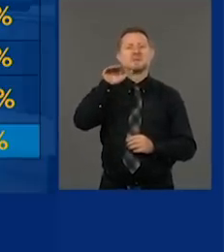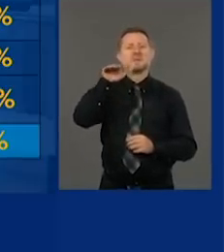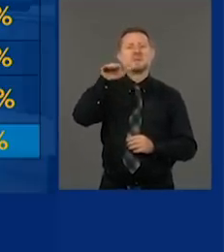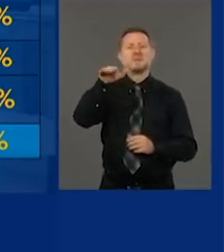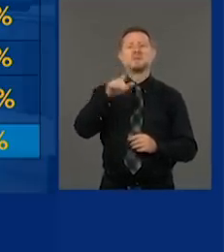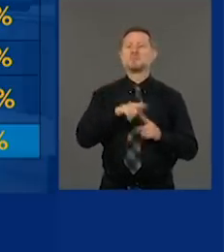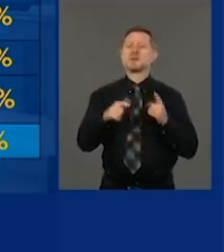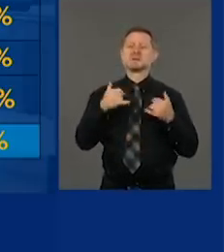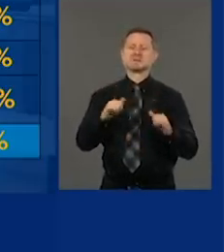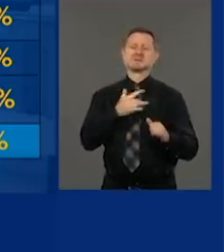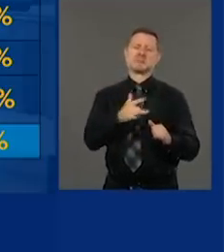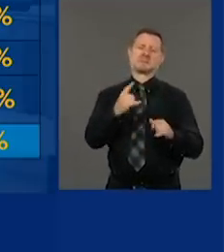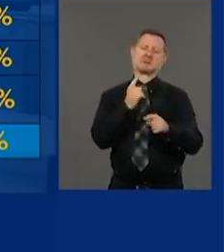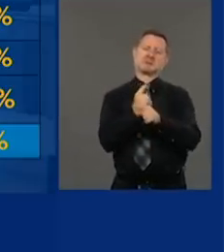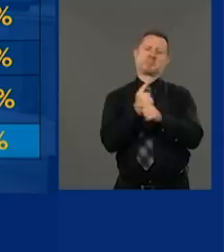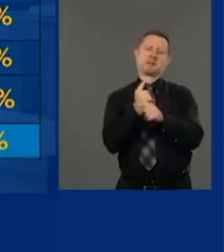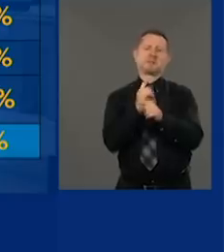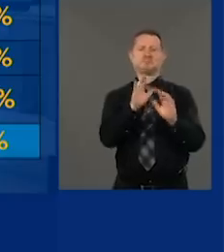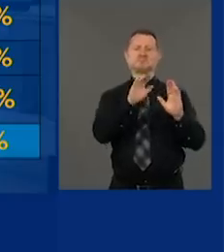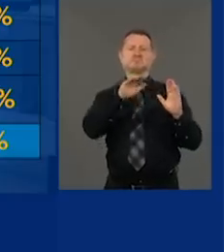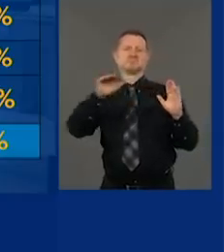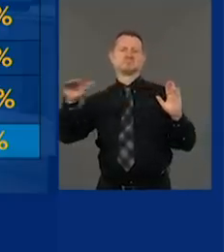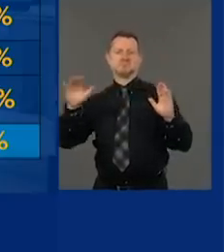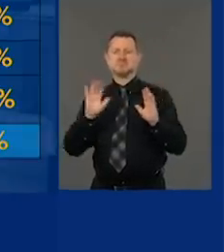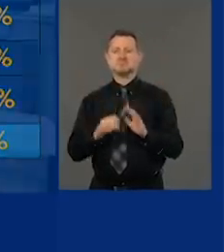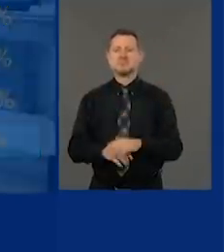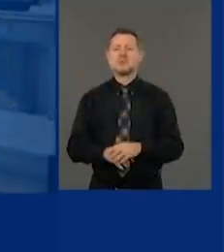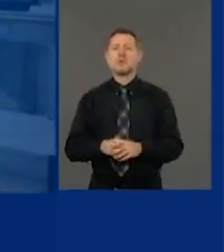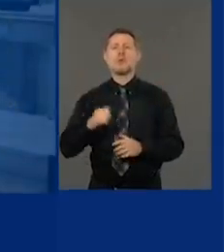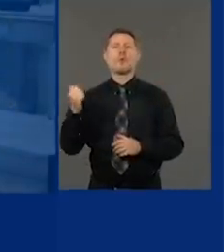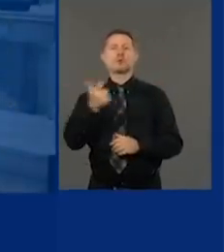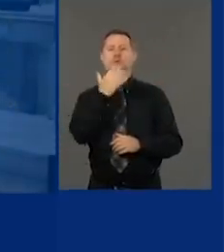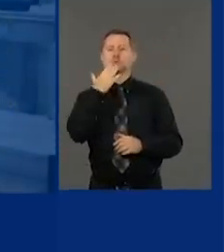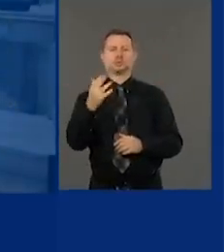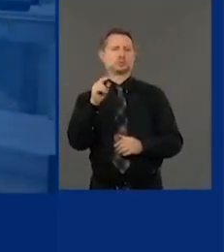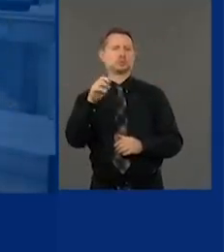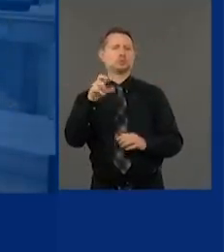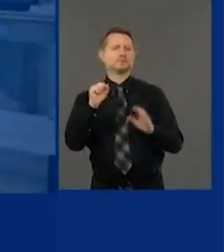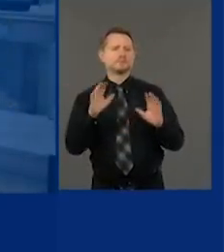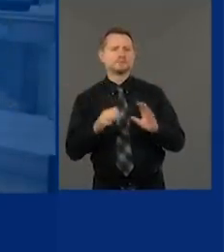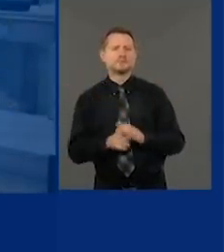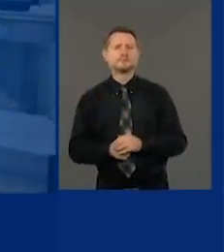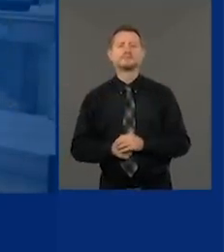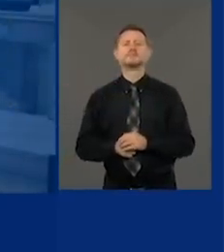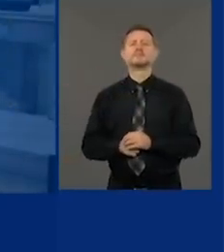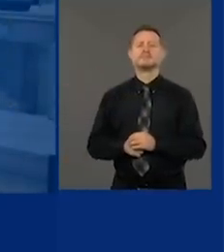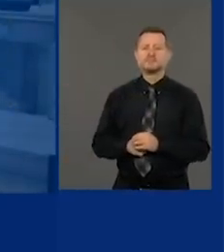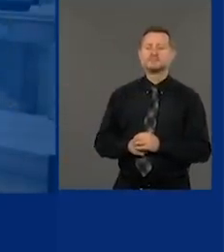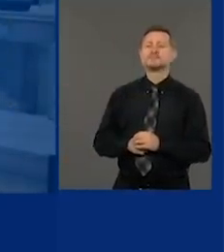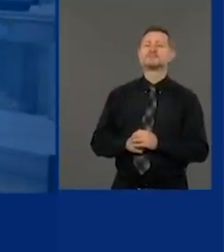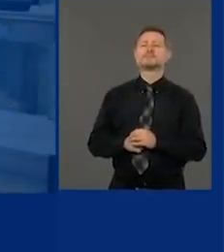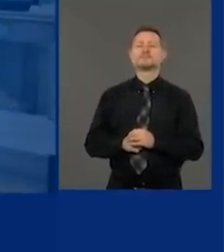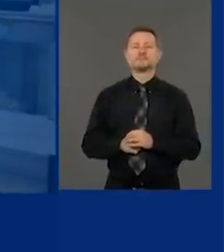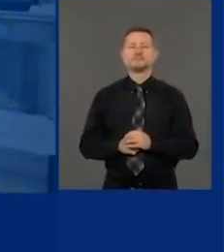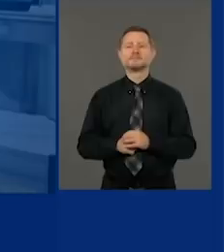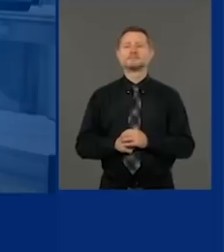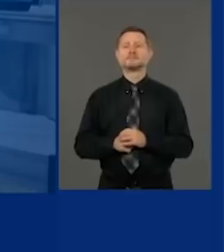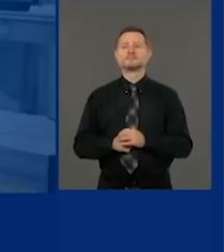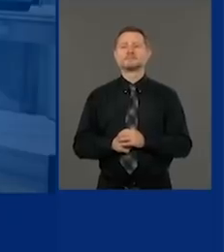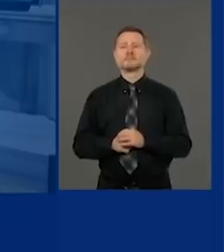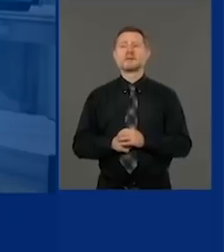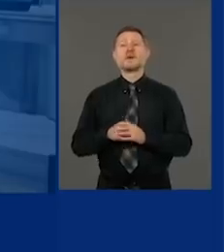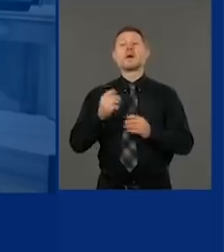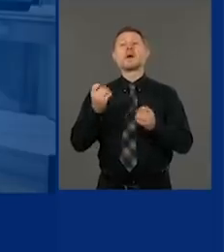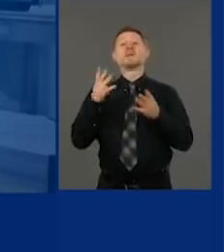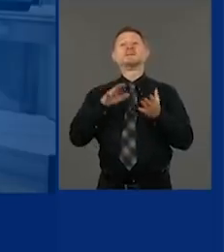statistically irrelevant, but there's all good news in the numbers across the state and across the city. Death